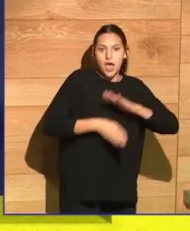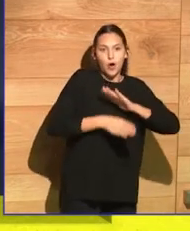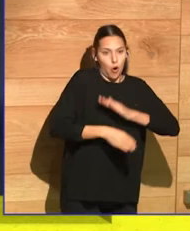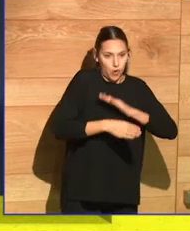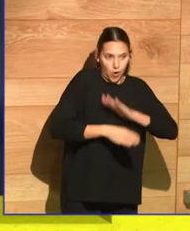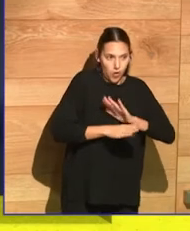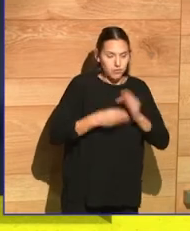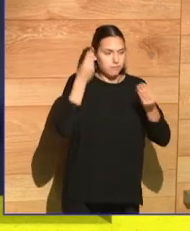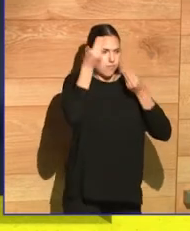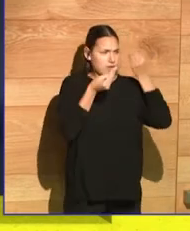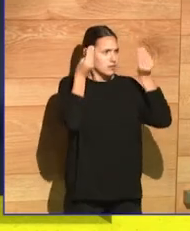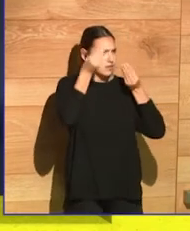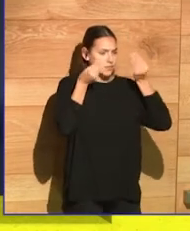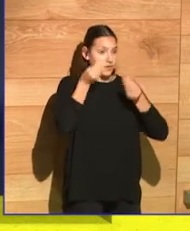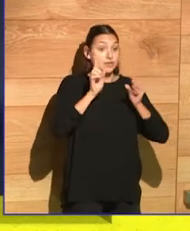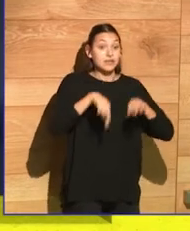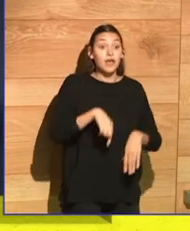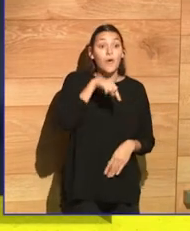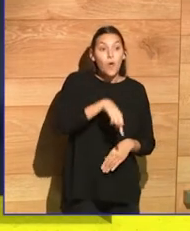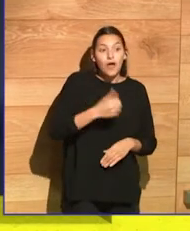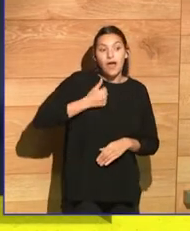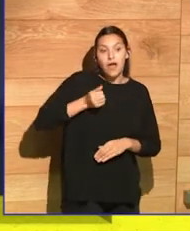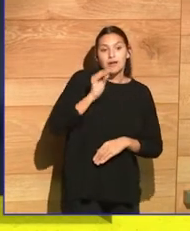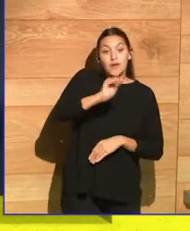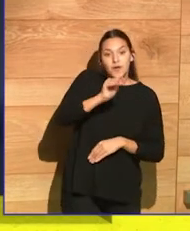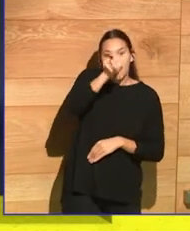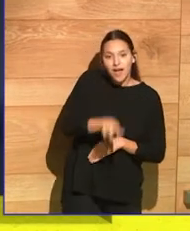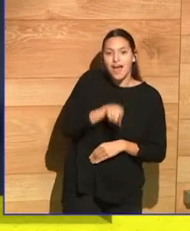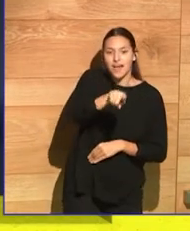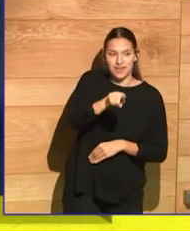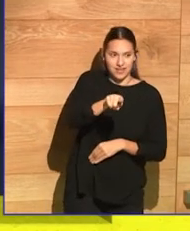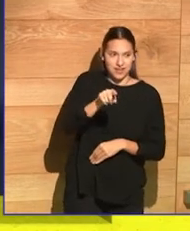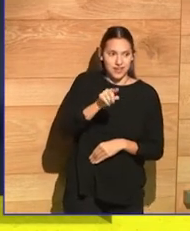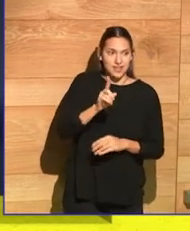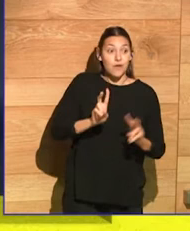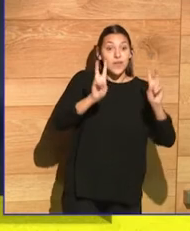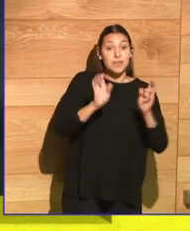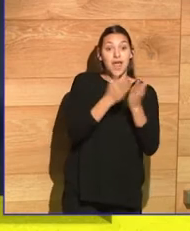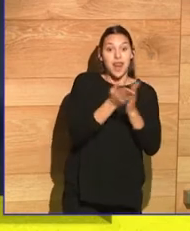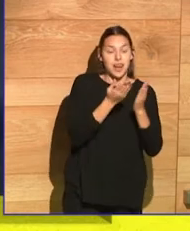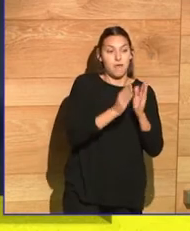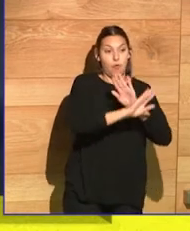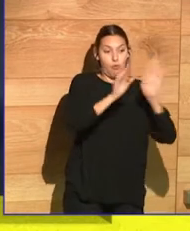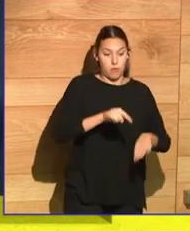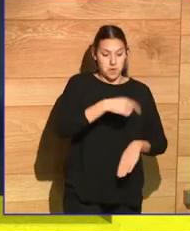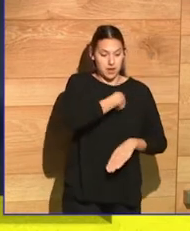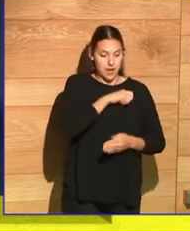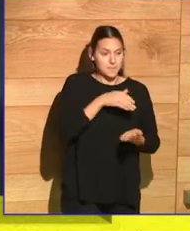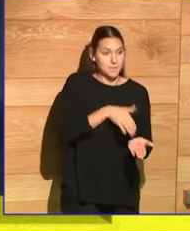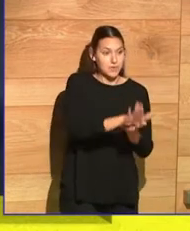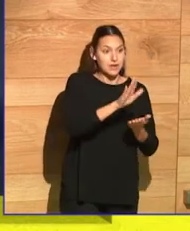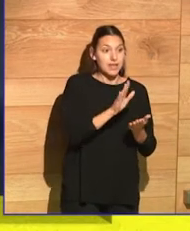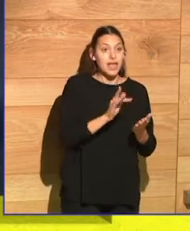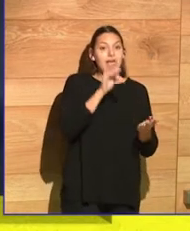has managed to make us ask ourselves questions and we're going to ask him about his last book